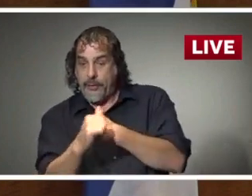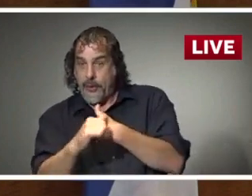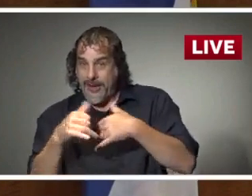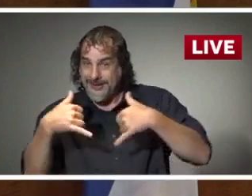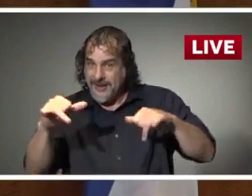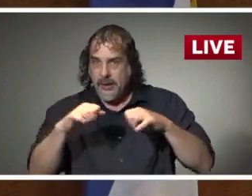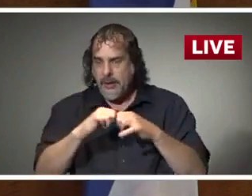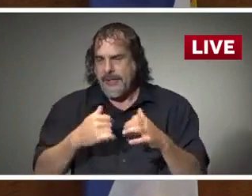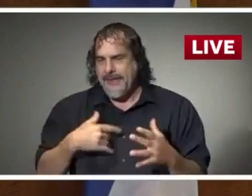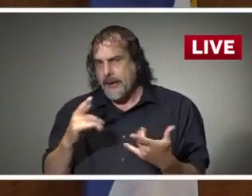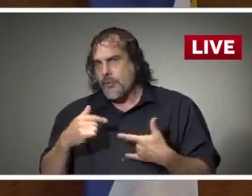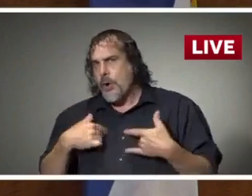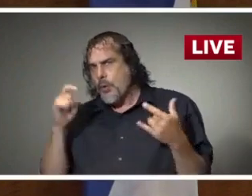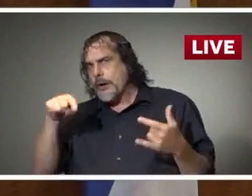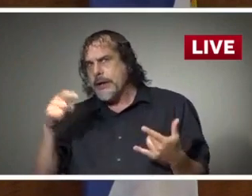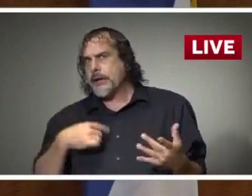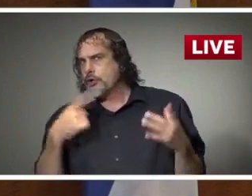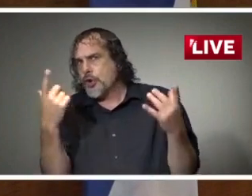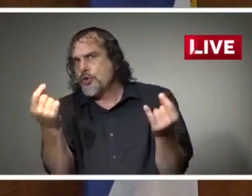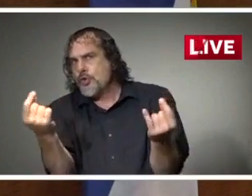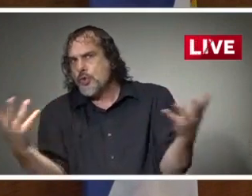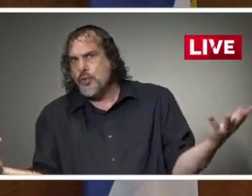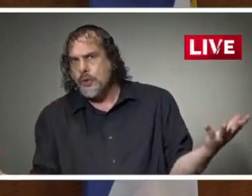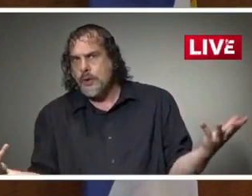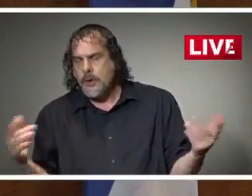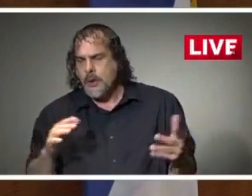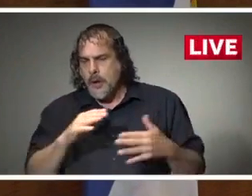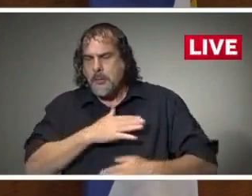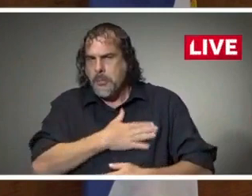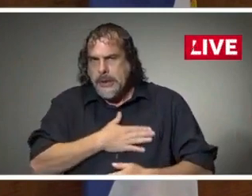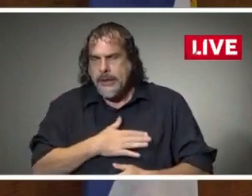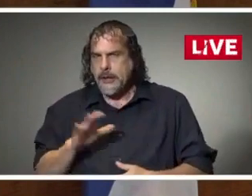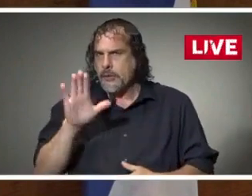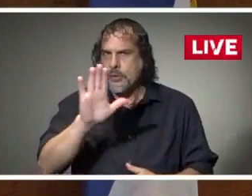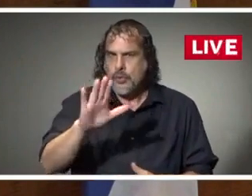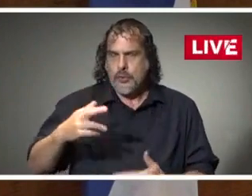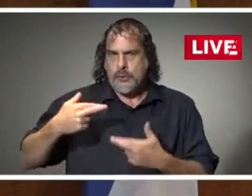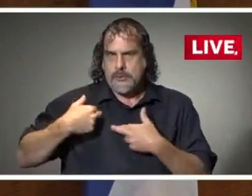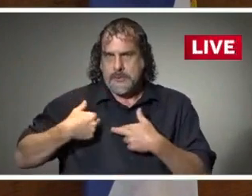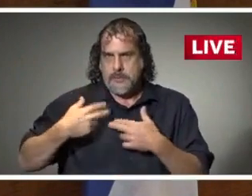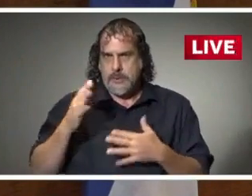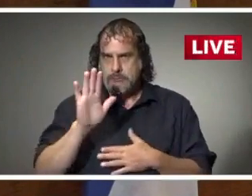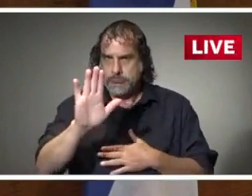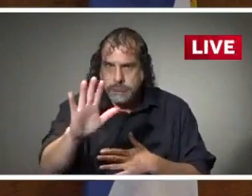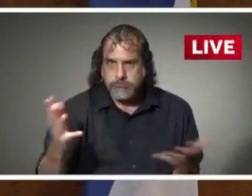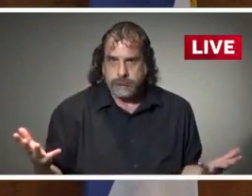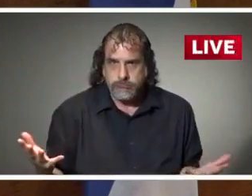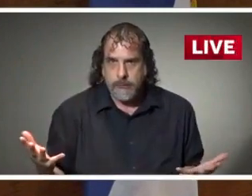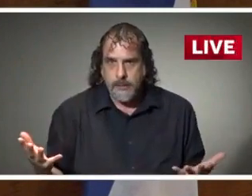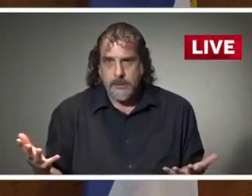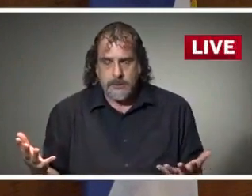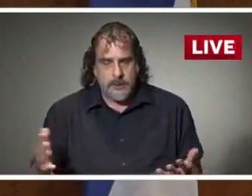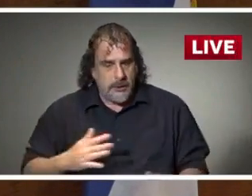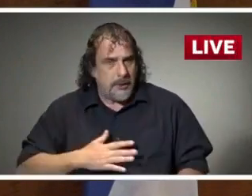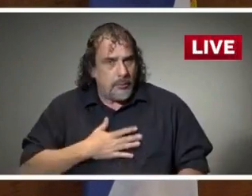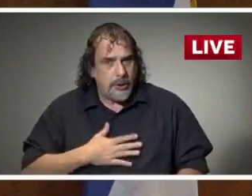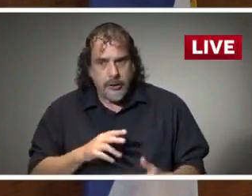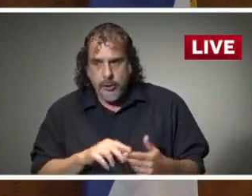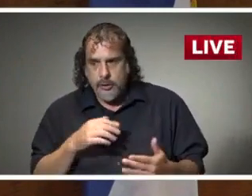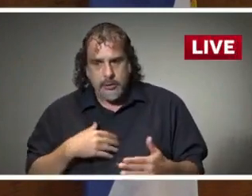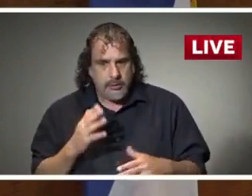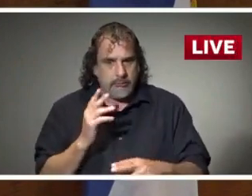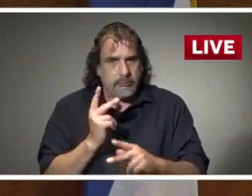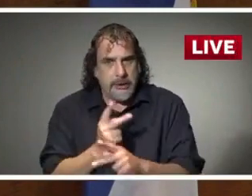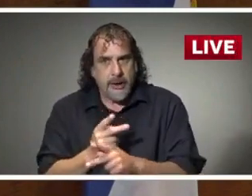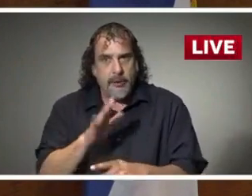counting on. Please play your part. Please be responsible. Please look out